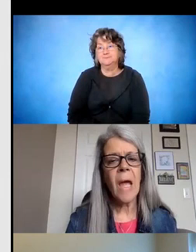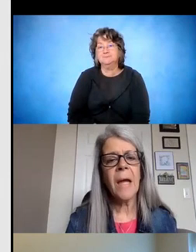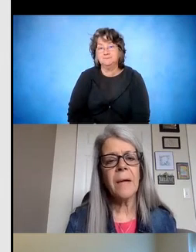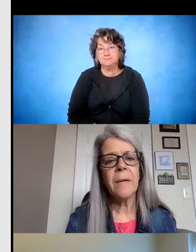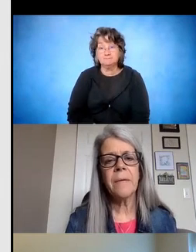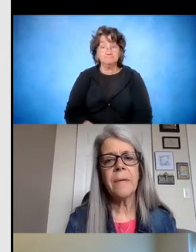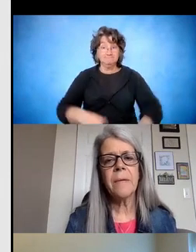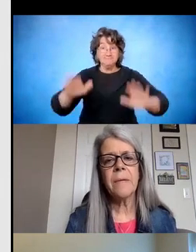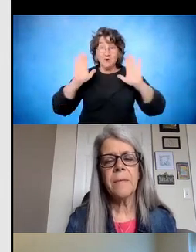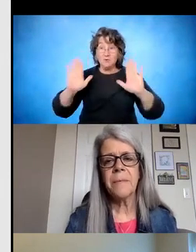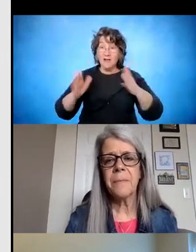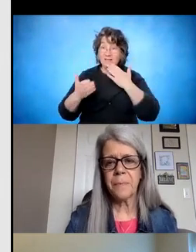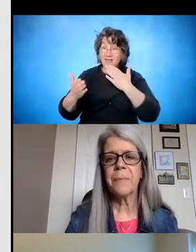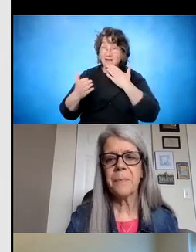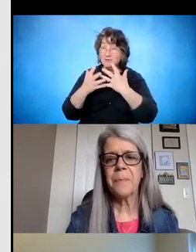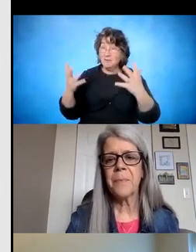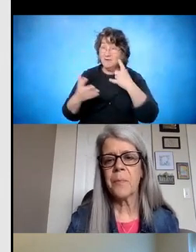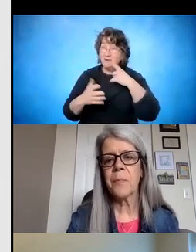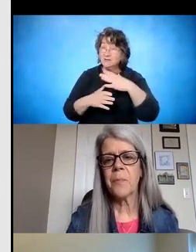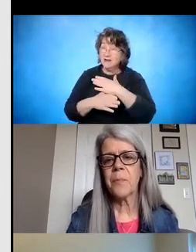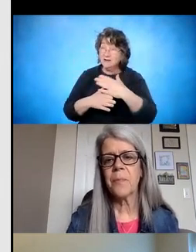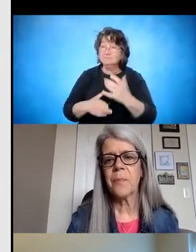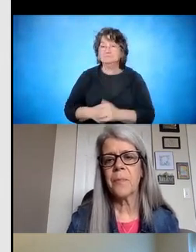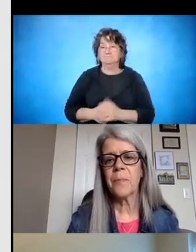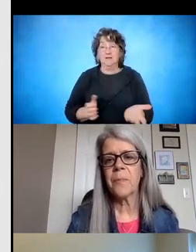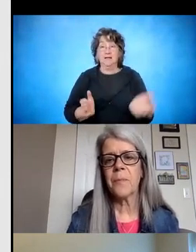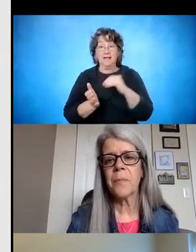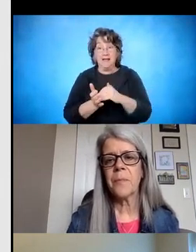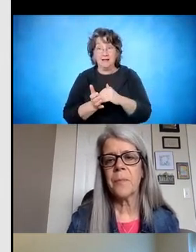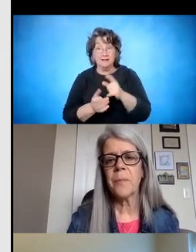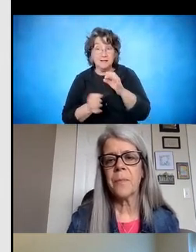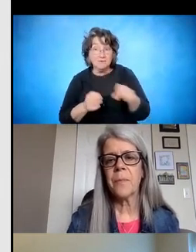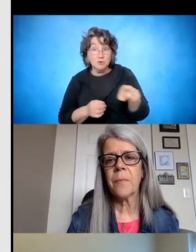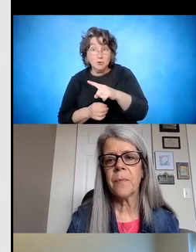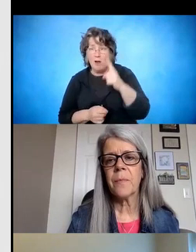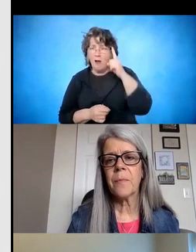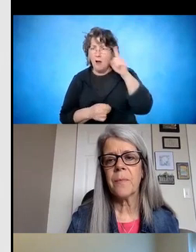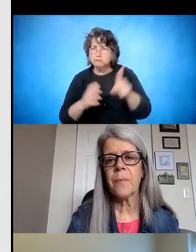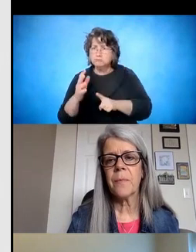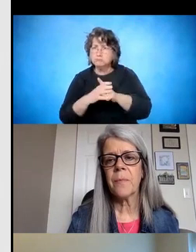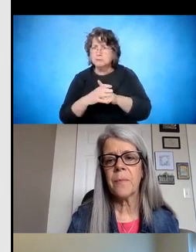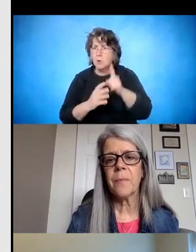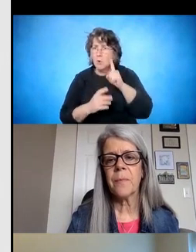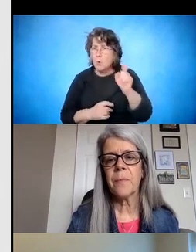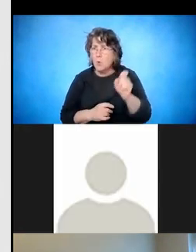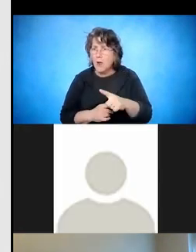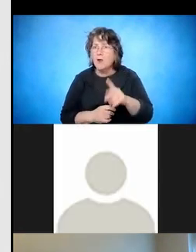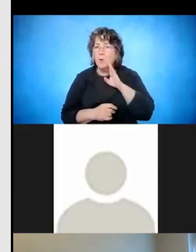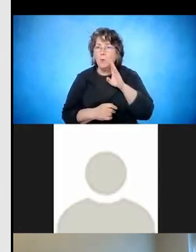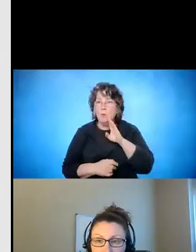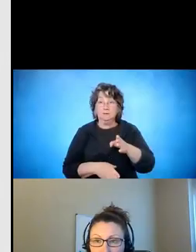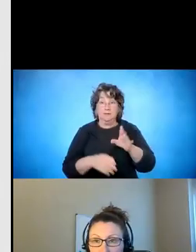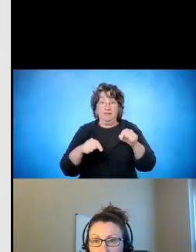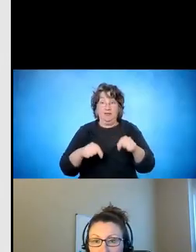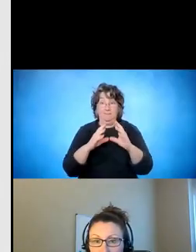Great. Thank you so much for sharing. And again, if you have questions, we are going to have a Q&A at the end of today's webinar, so please